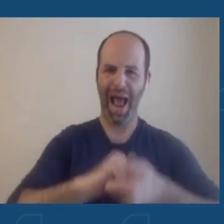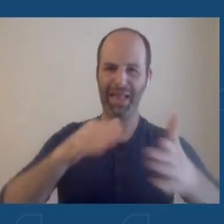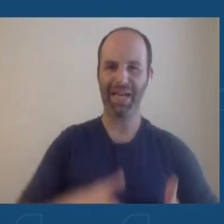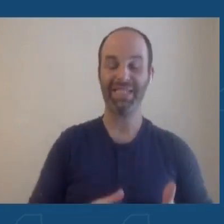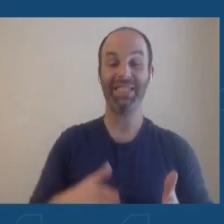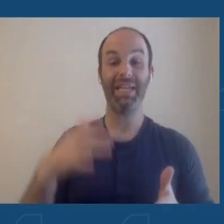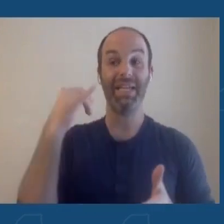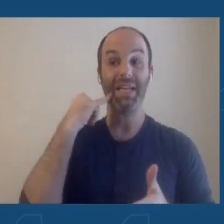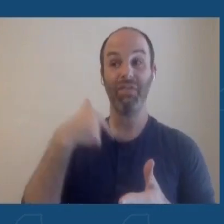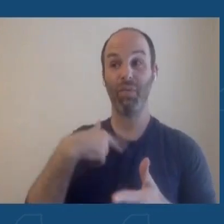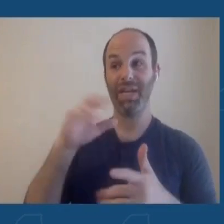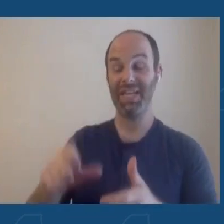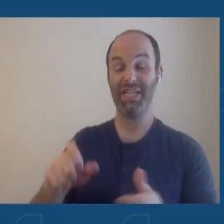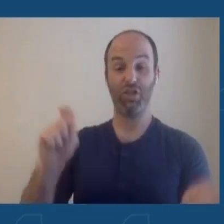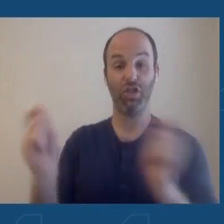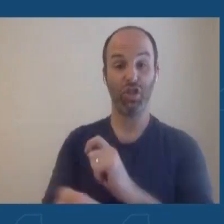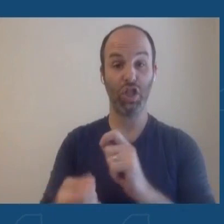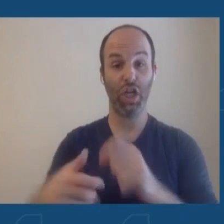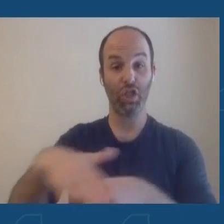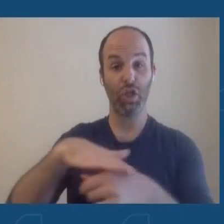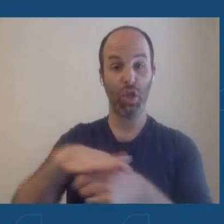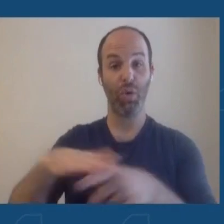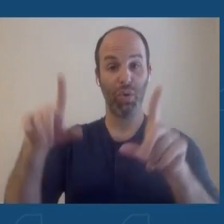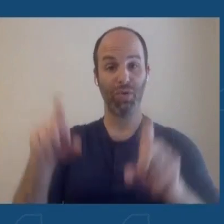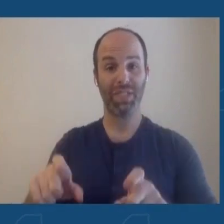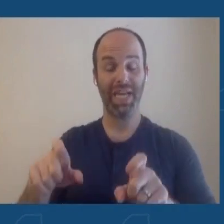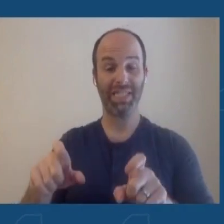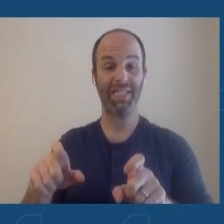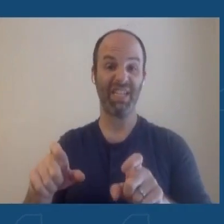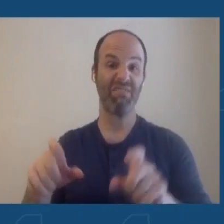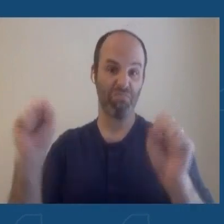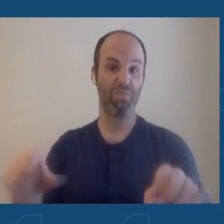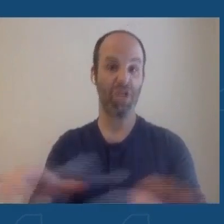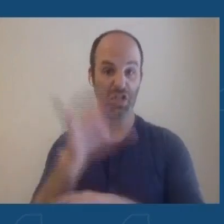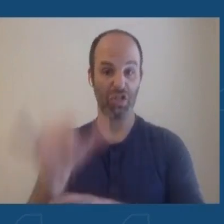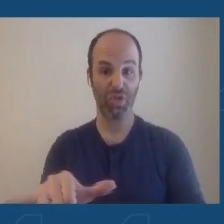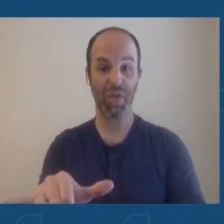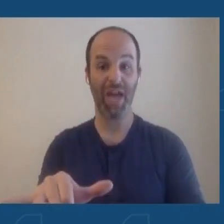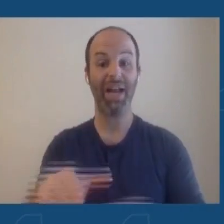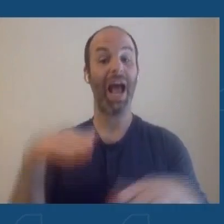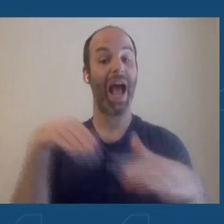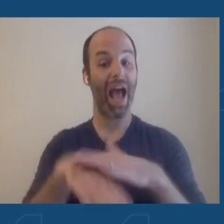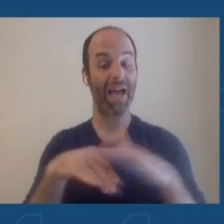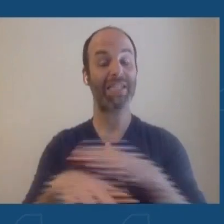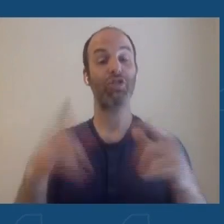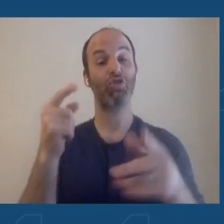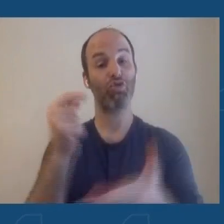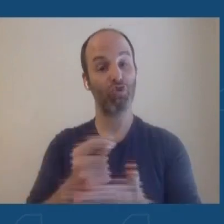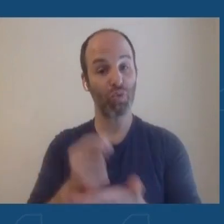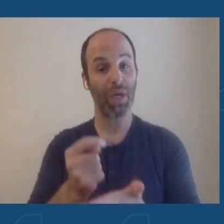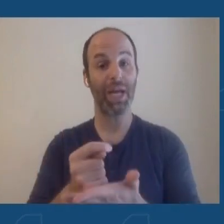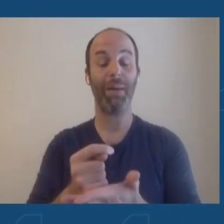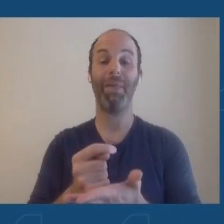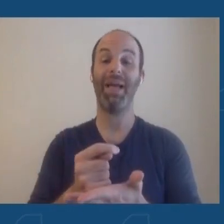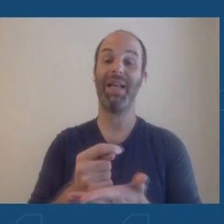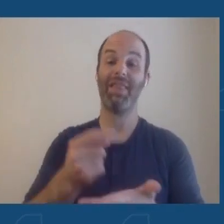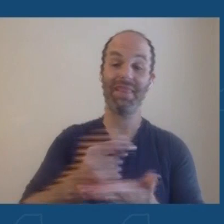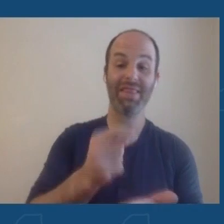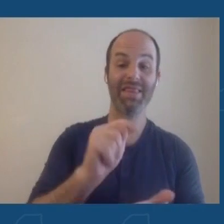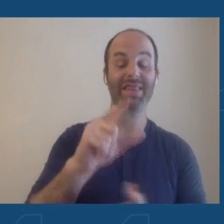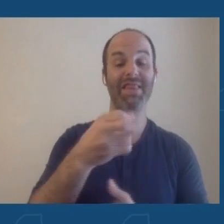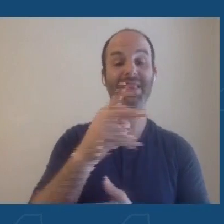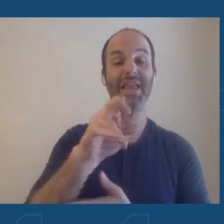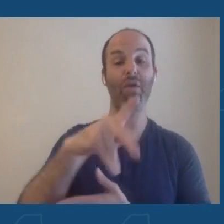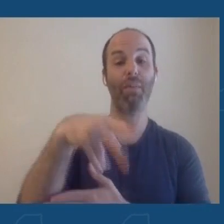test sites, we will be able to pull this off as well. Access to treatment and therapeutics, that's our next step. We have 44 test-to-treat